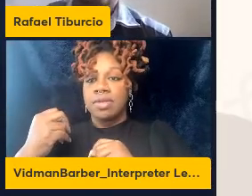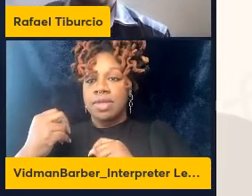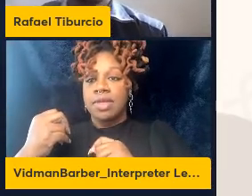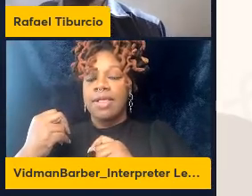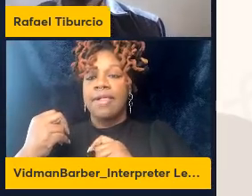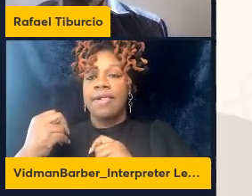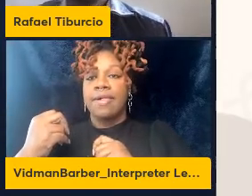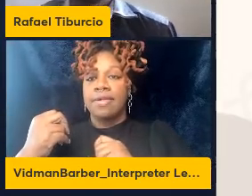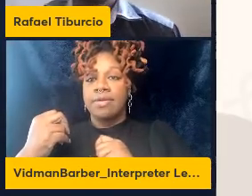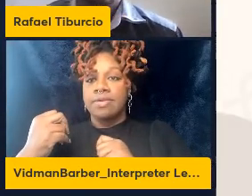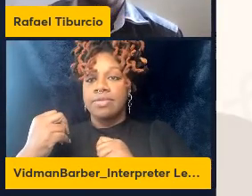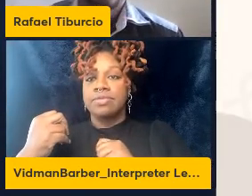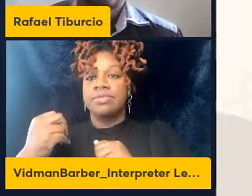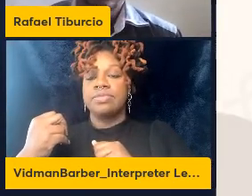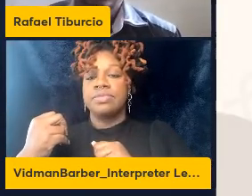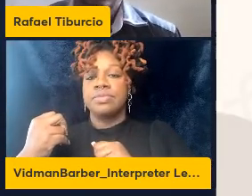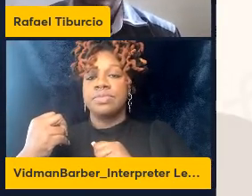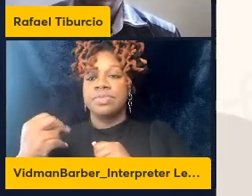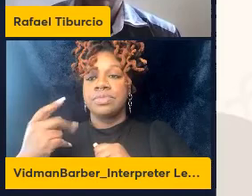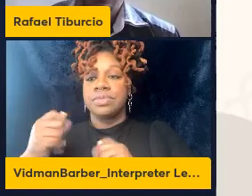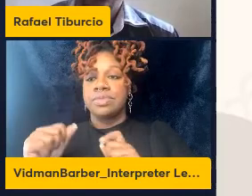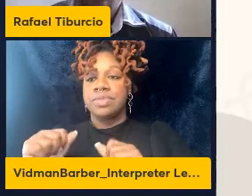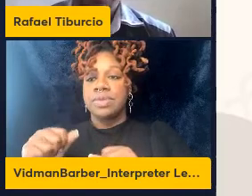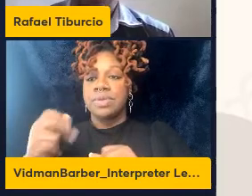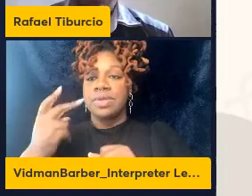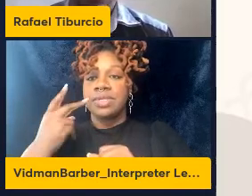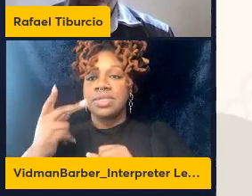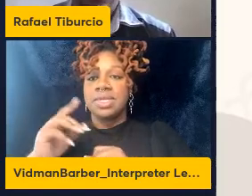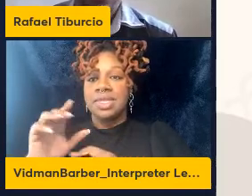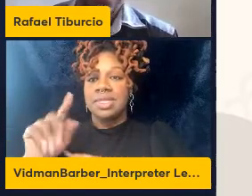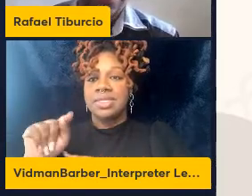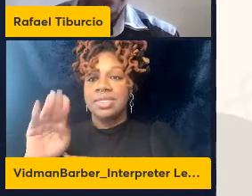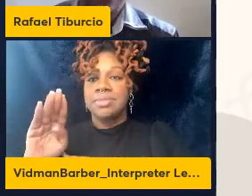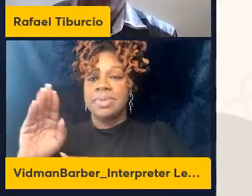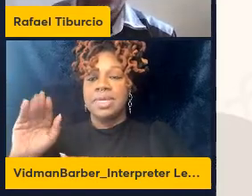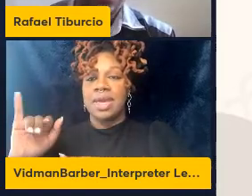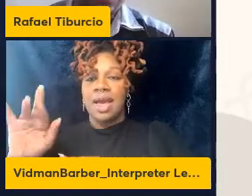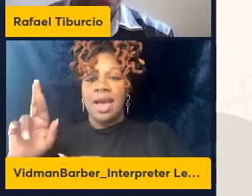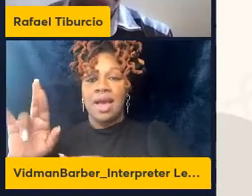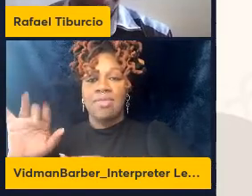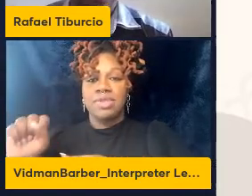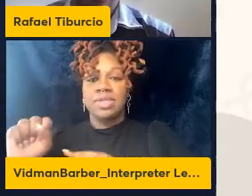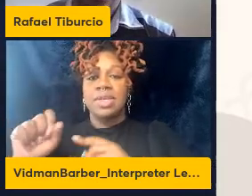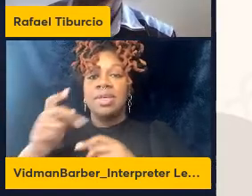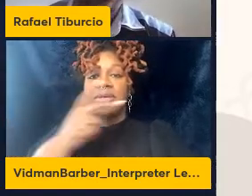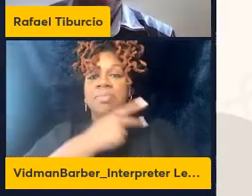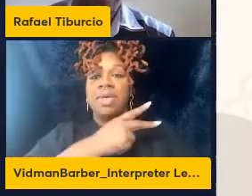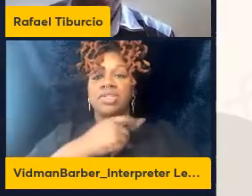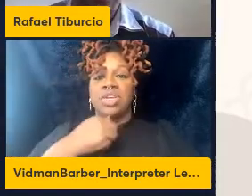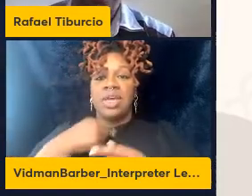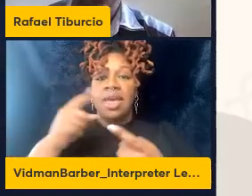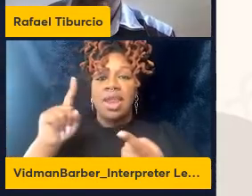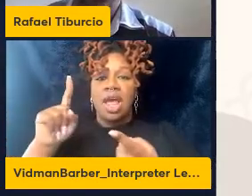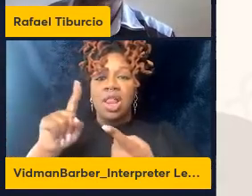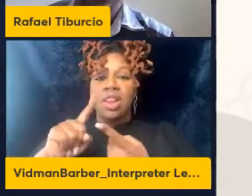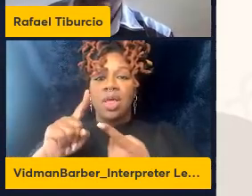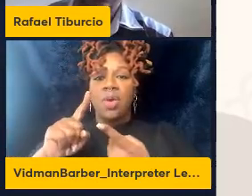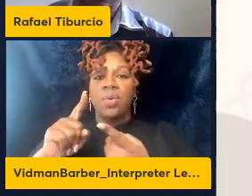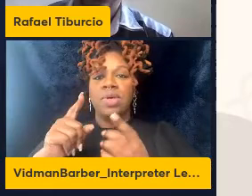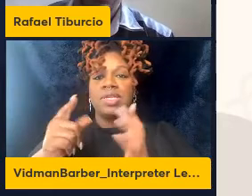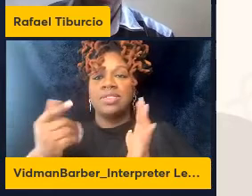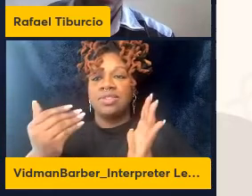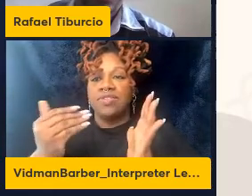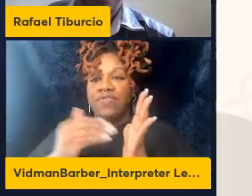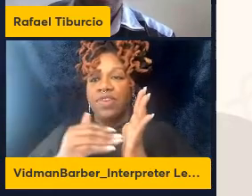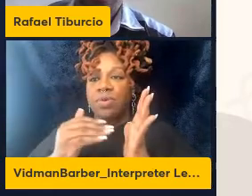so what we can see is that TB iris patients they have a lower frequency of CD4 T